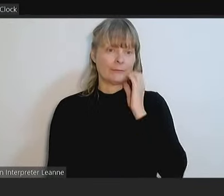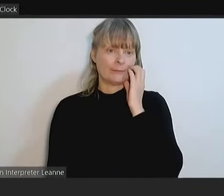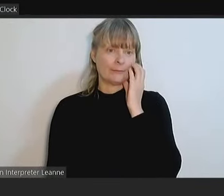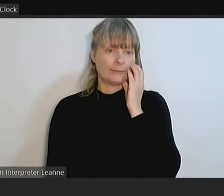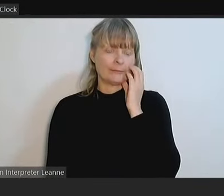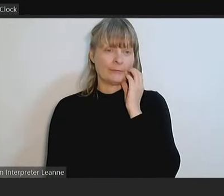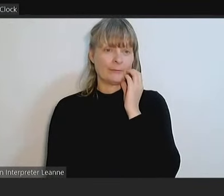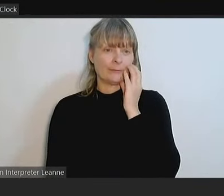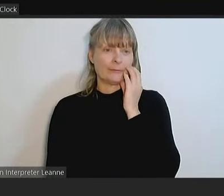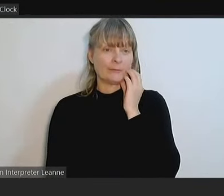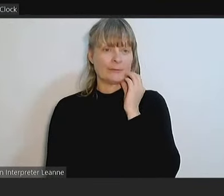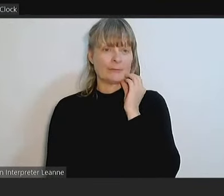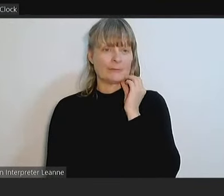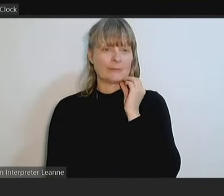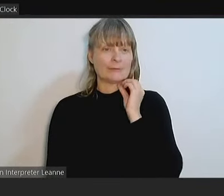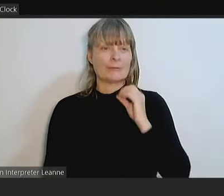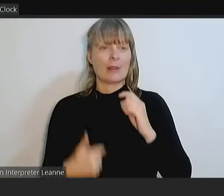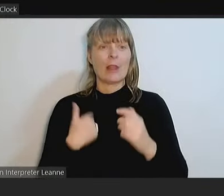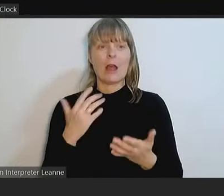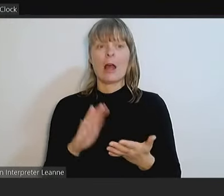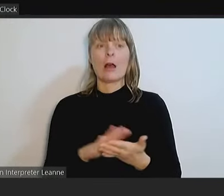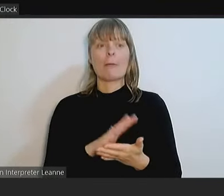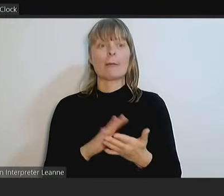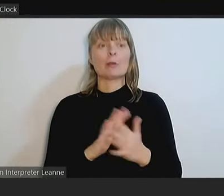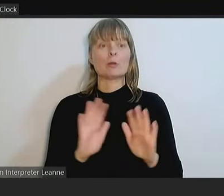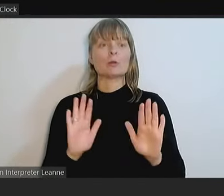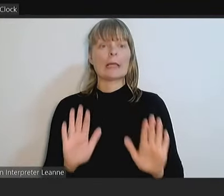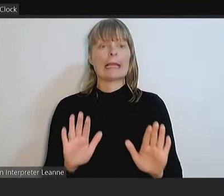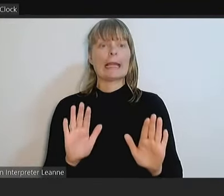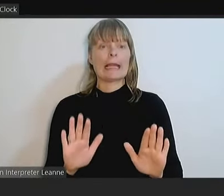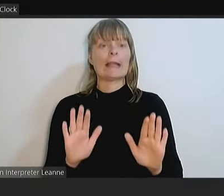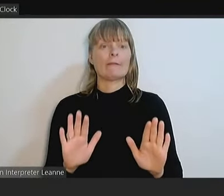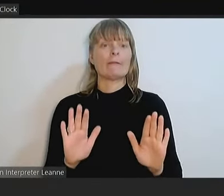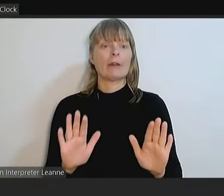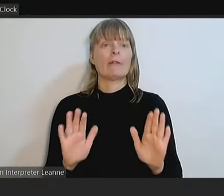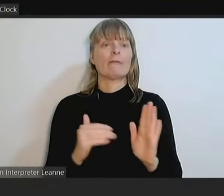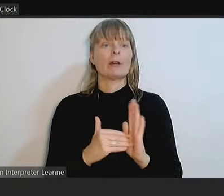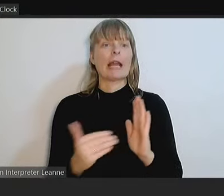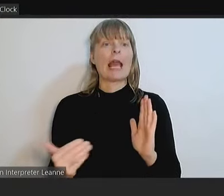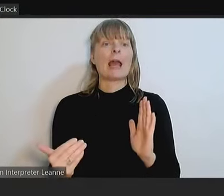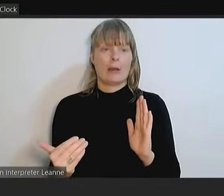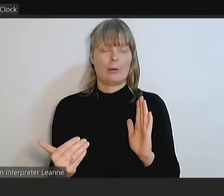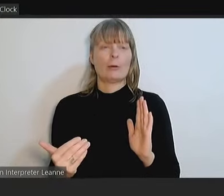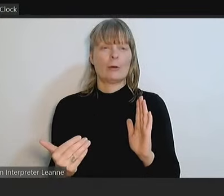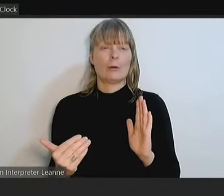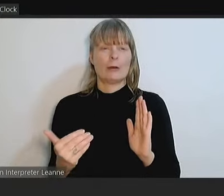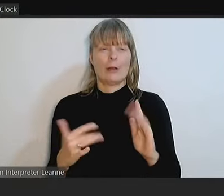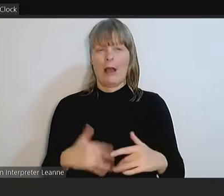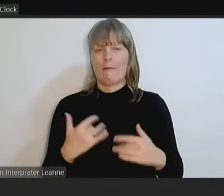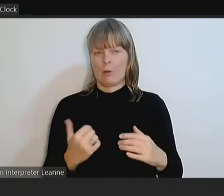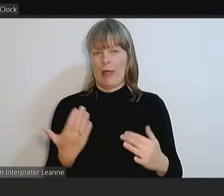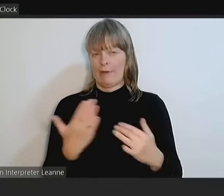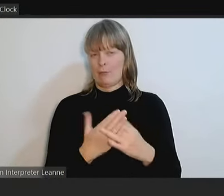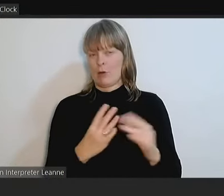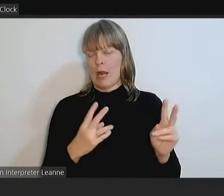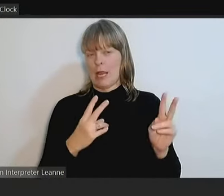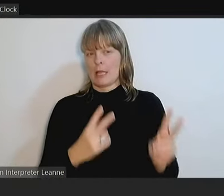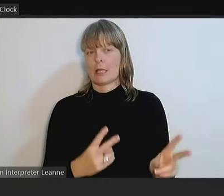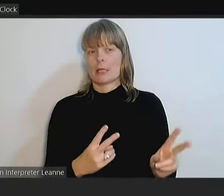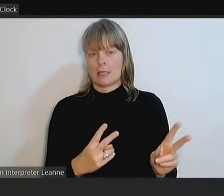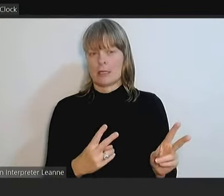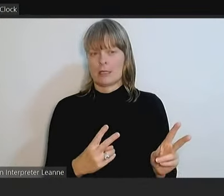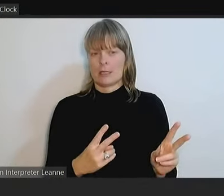I'm happy to leave it in for now and, um, I think we'll, we'll have a break and we'll have a discussion because I know that that wasn't,